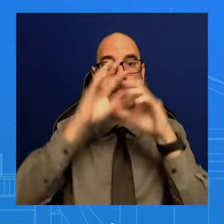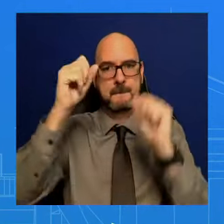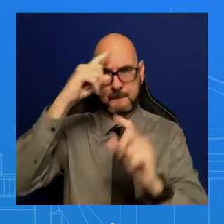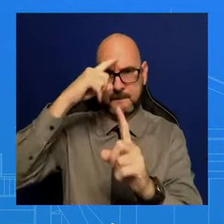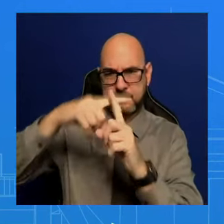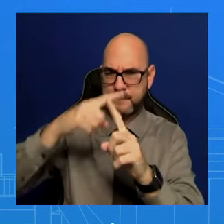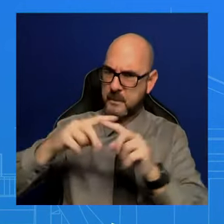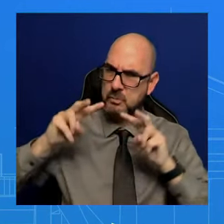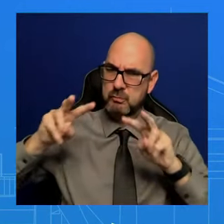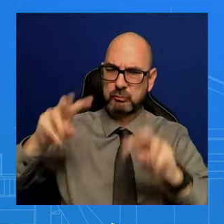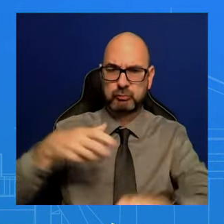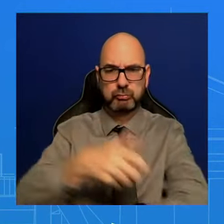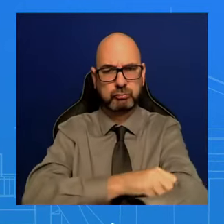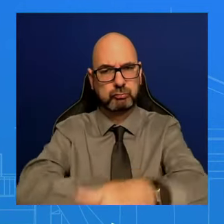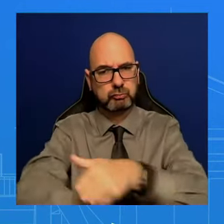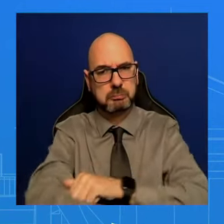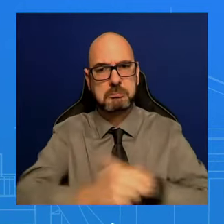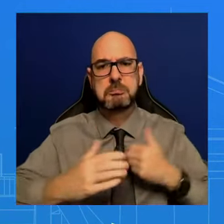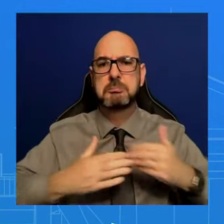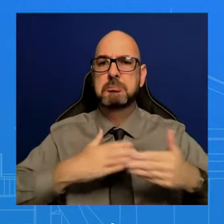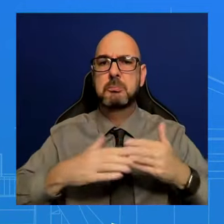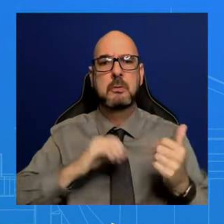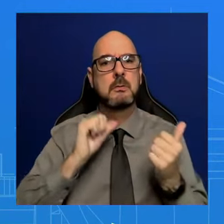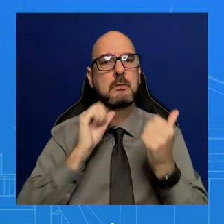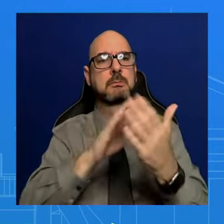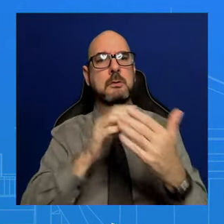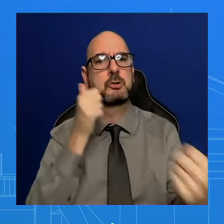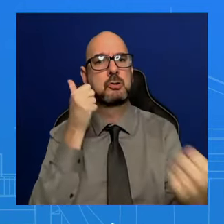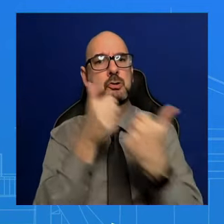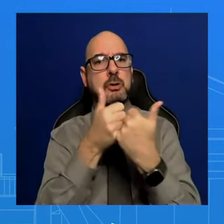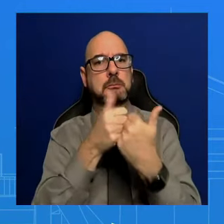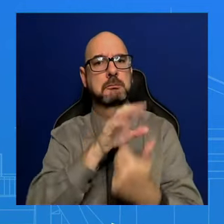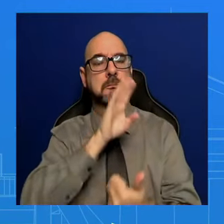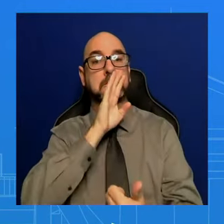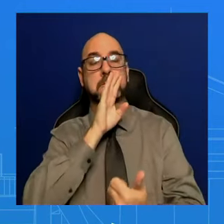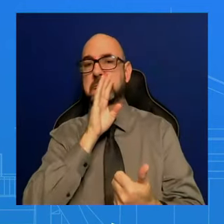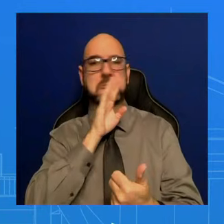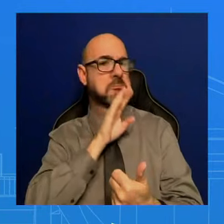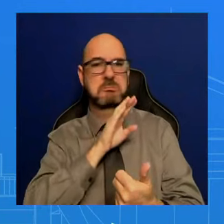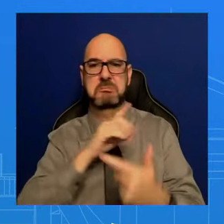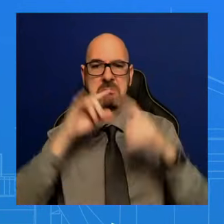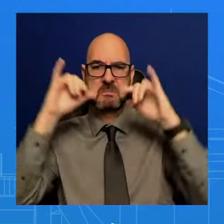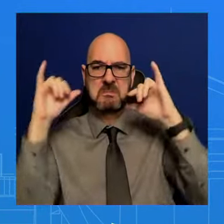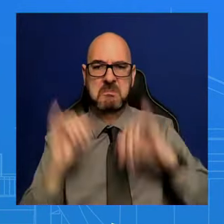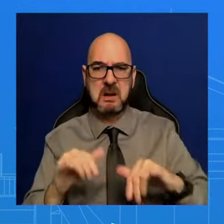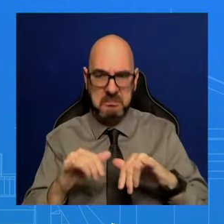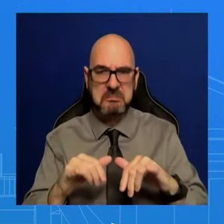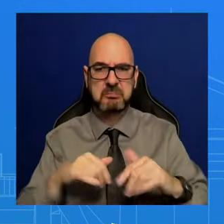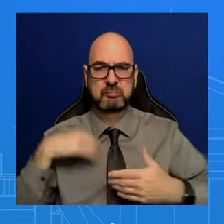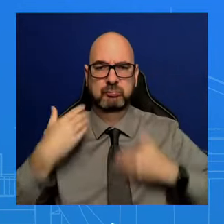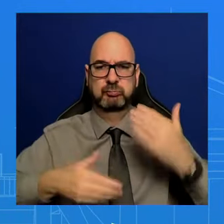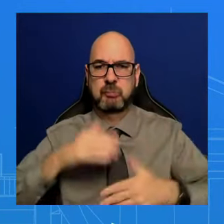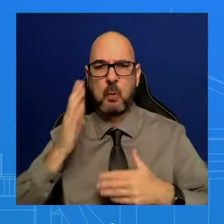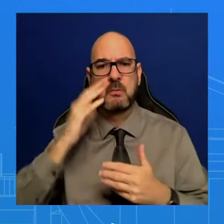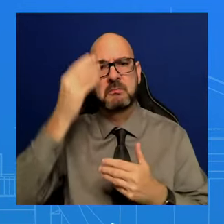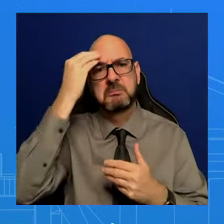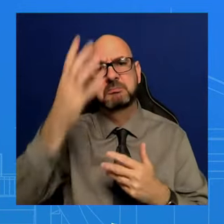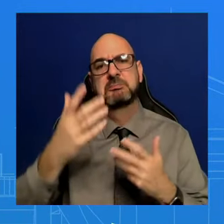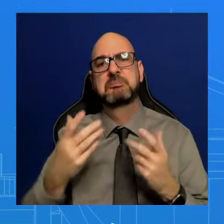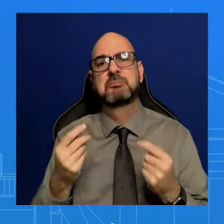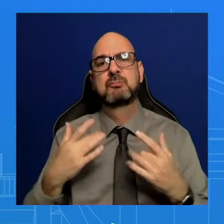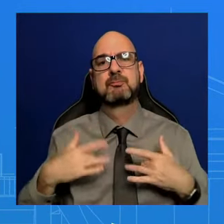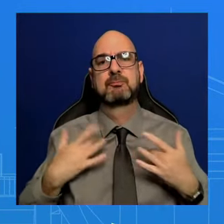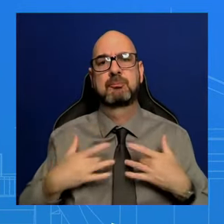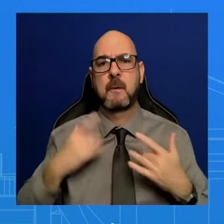of challenges that we have in front of us, he will share why he is hopeful about this country's future